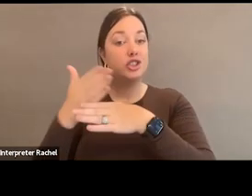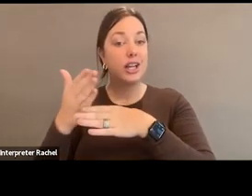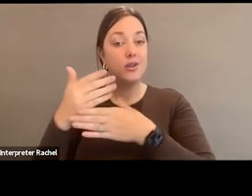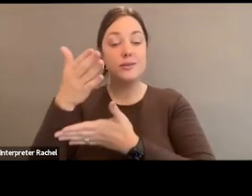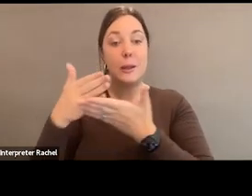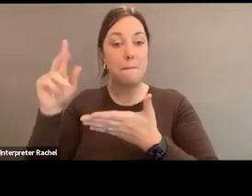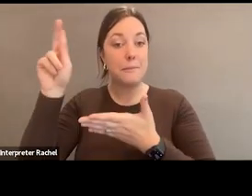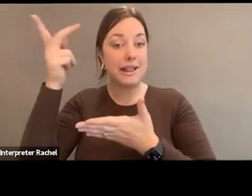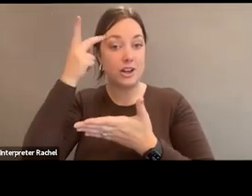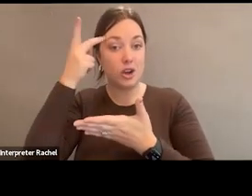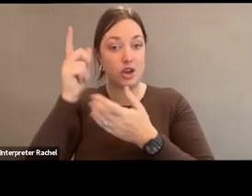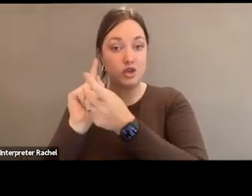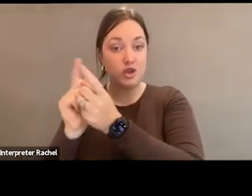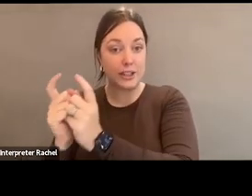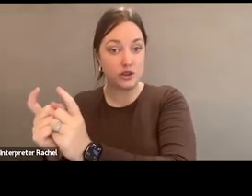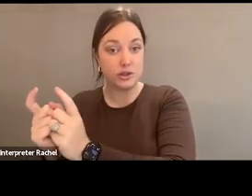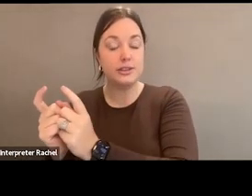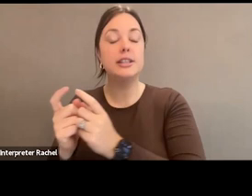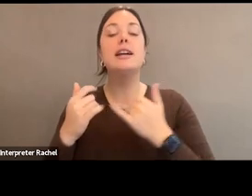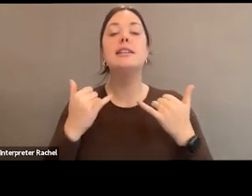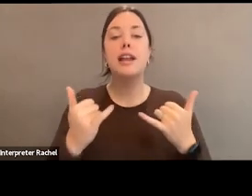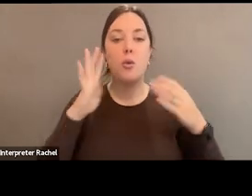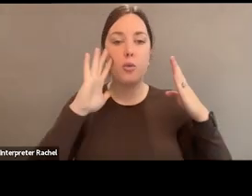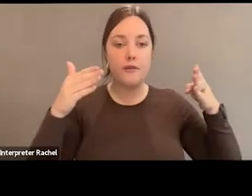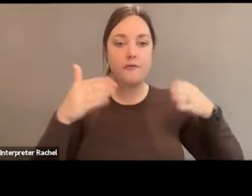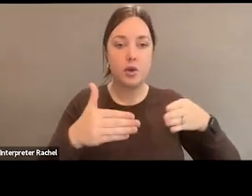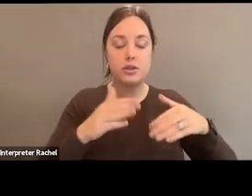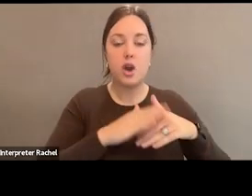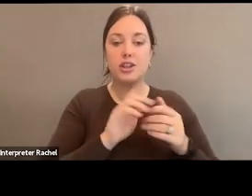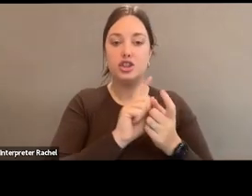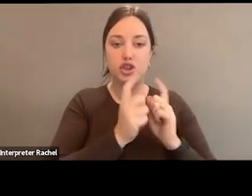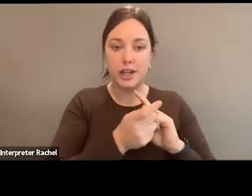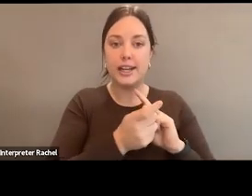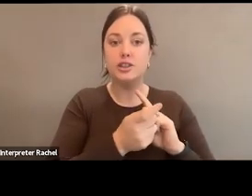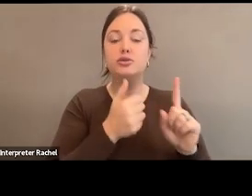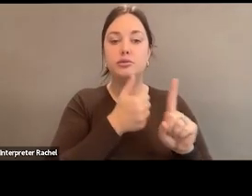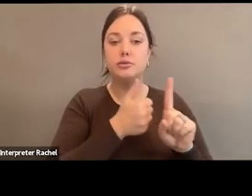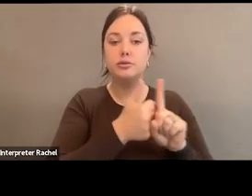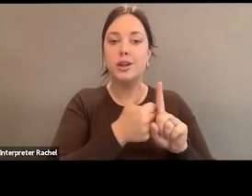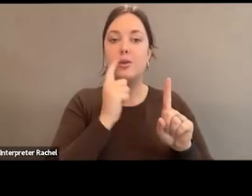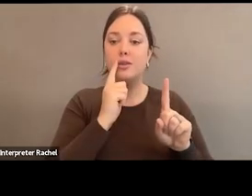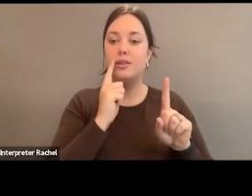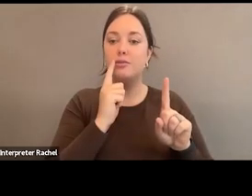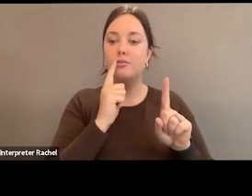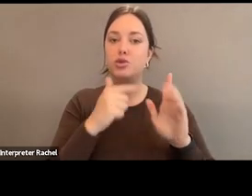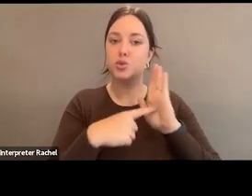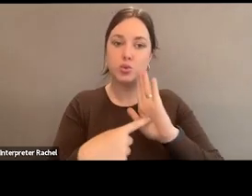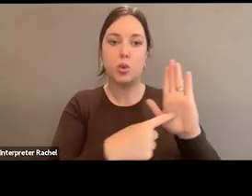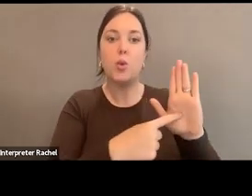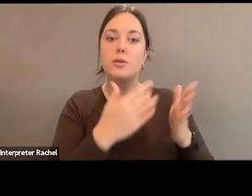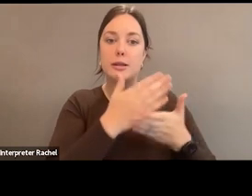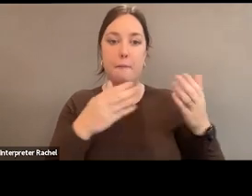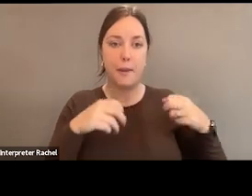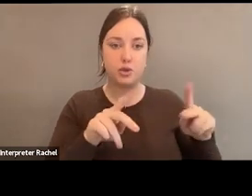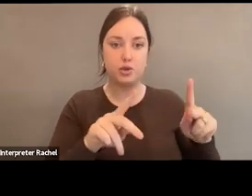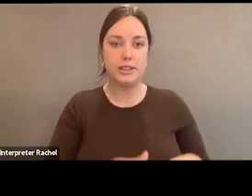I'd like to focus a little bit and just underscore this notion of how change does, in fact, present some opportunities. And particularly, we